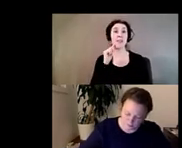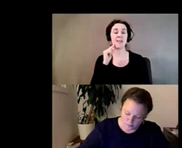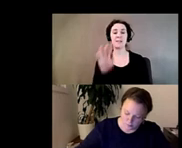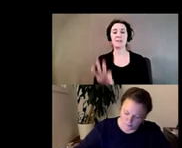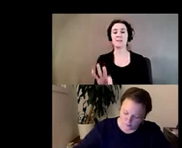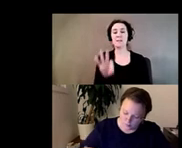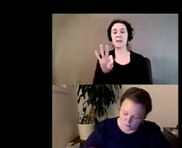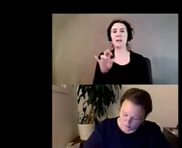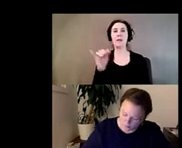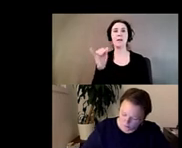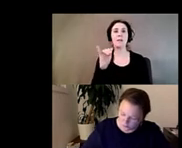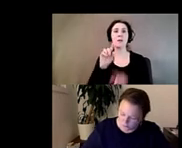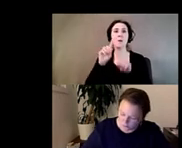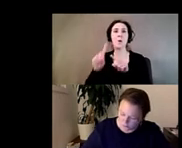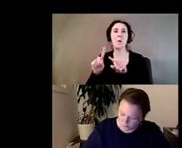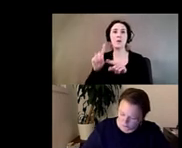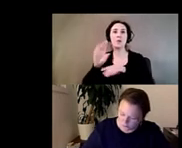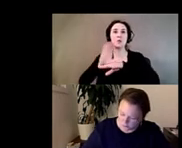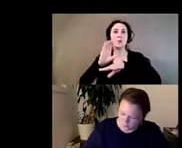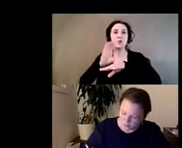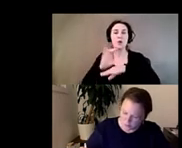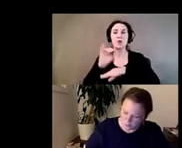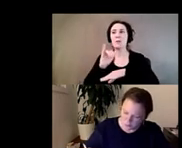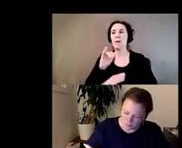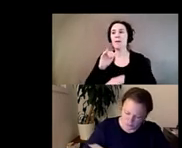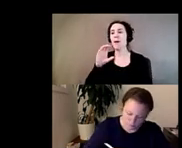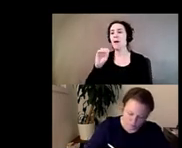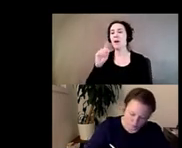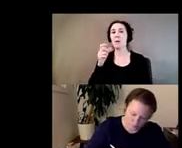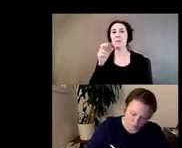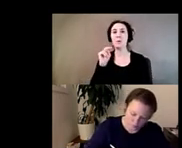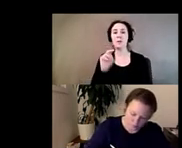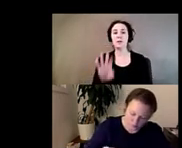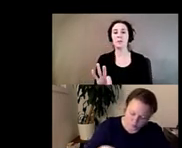communion that a lot of people still identify with even today